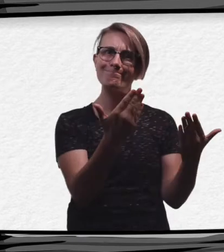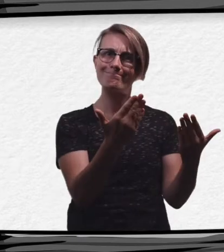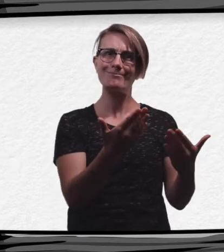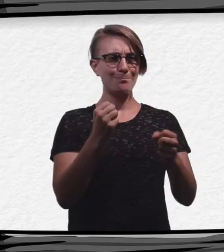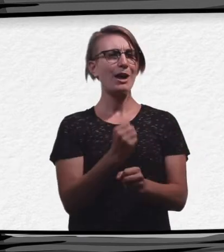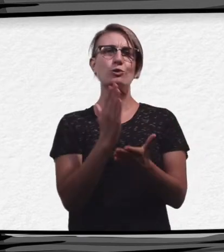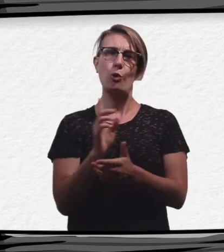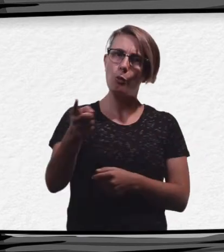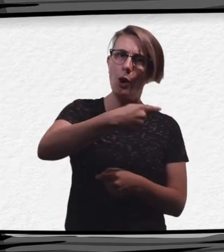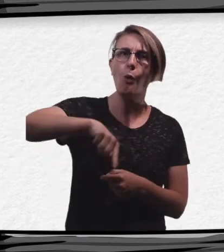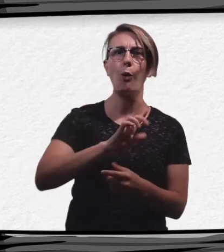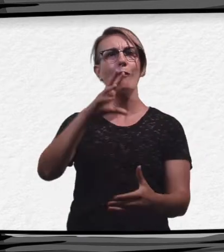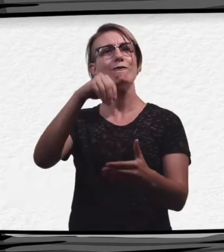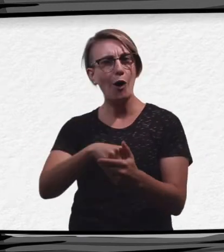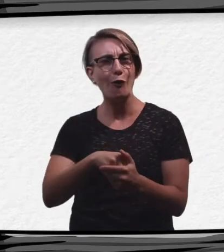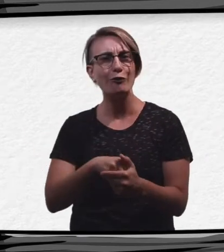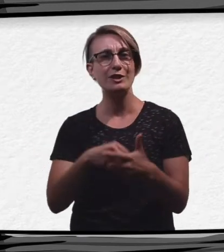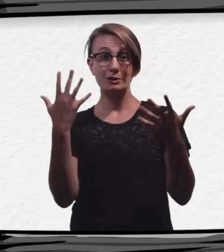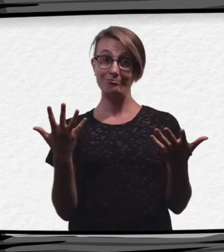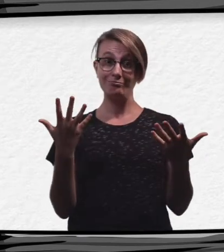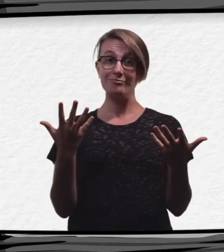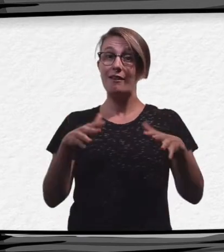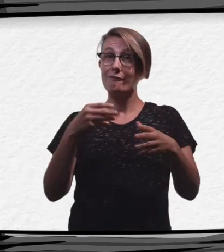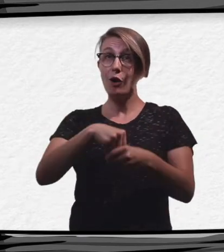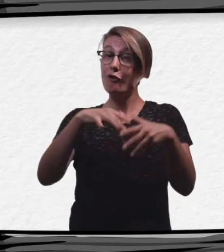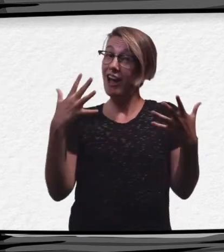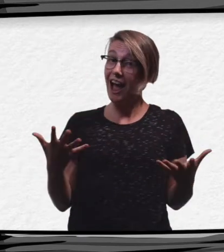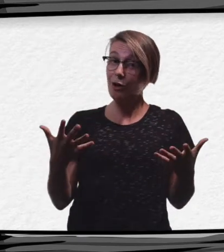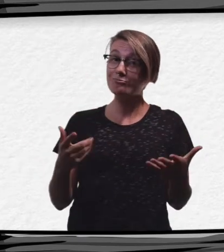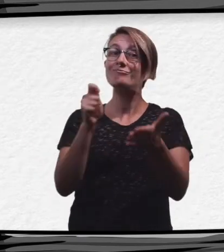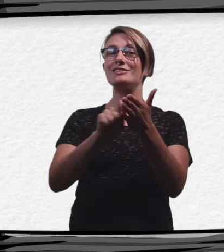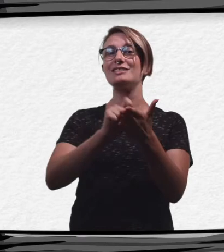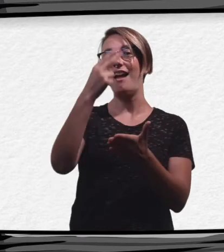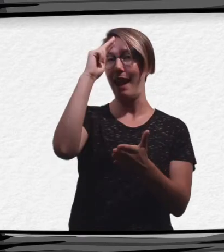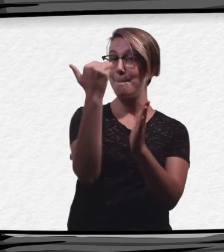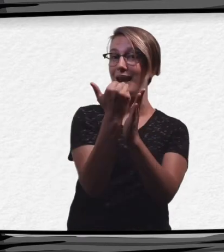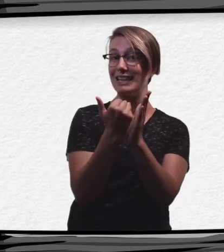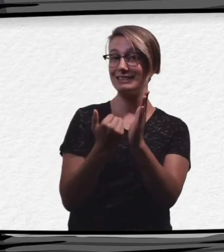say in our democracy. Get involved by signing the petition in the link above.